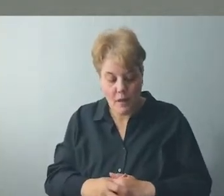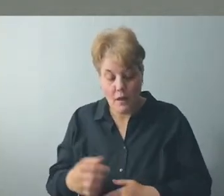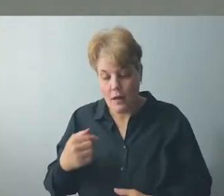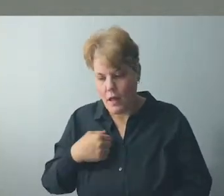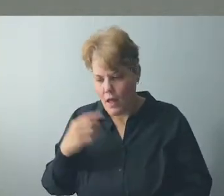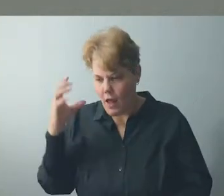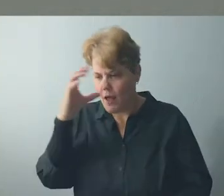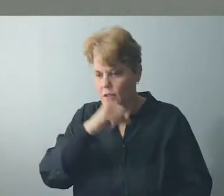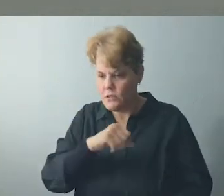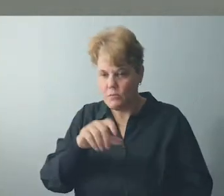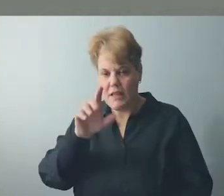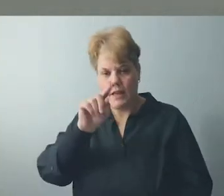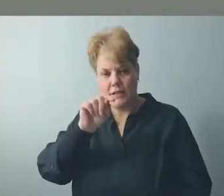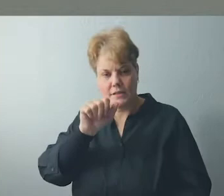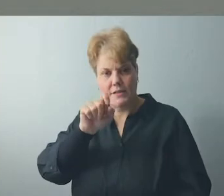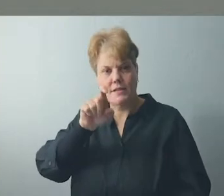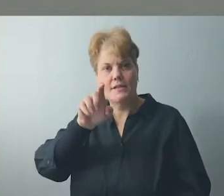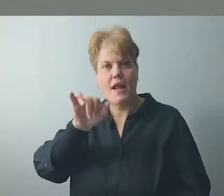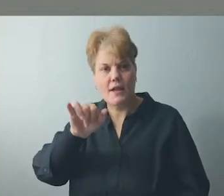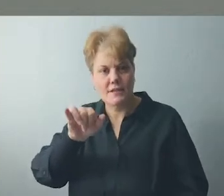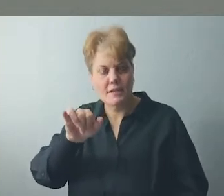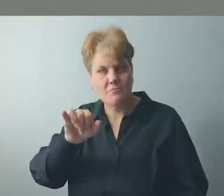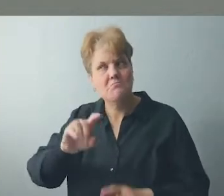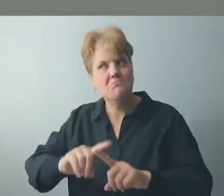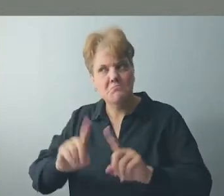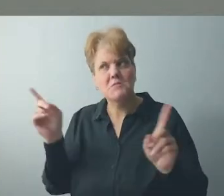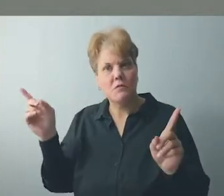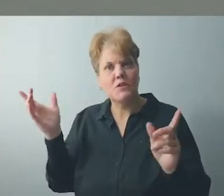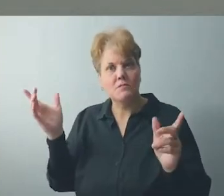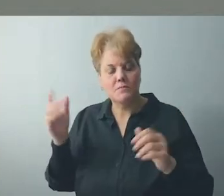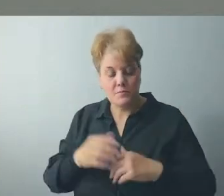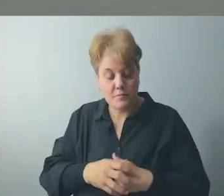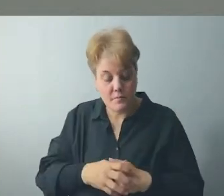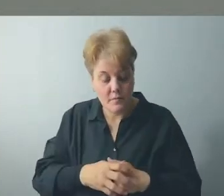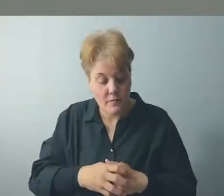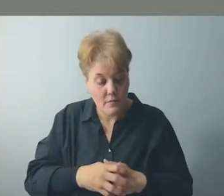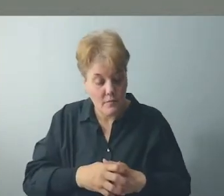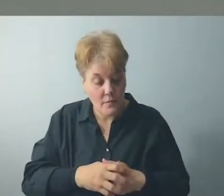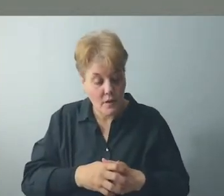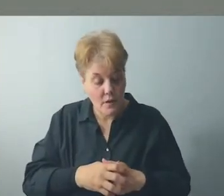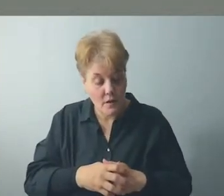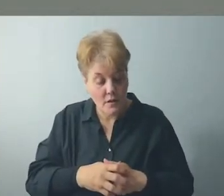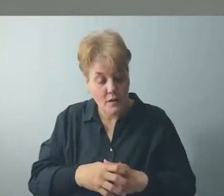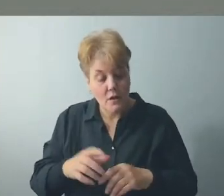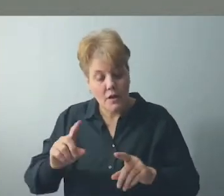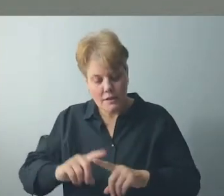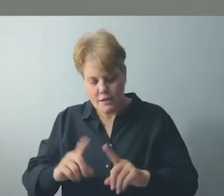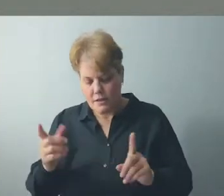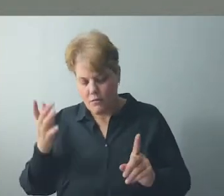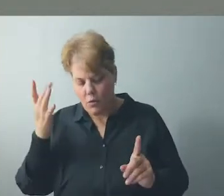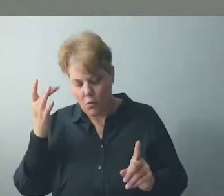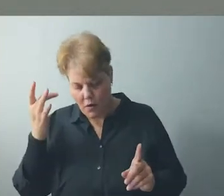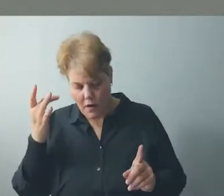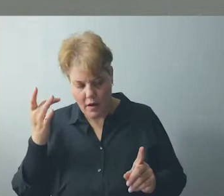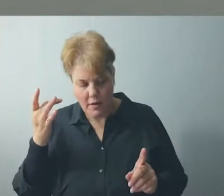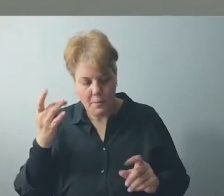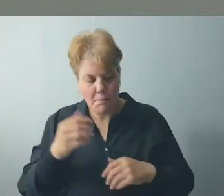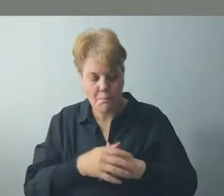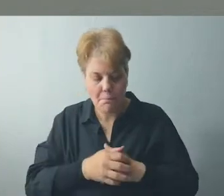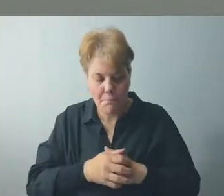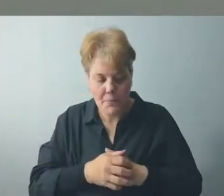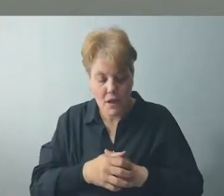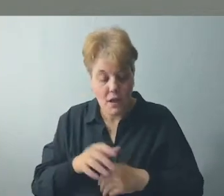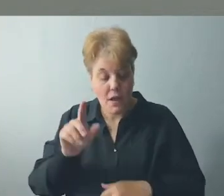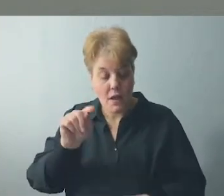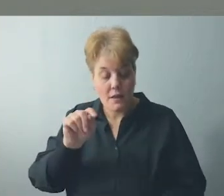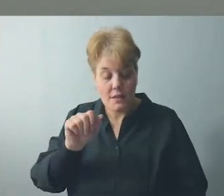by the fact that I know that the taxi cab driver gets paid by the minute. So the driver of the taxi is depending